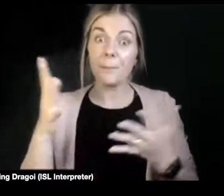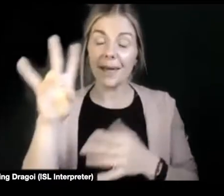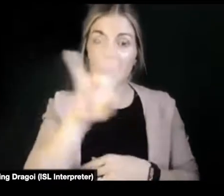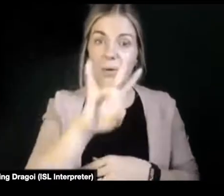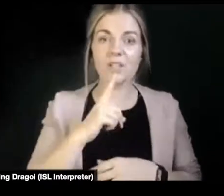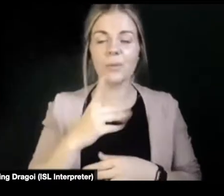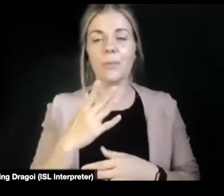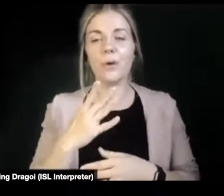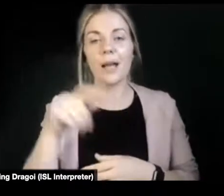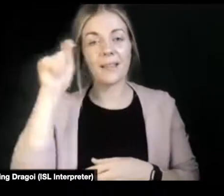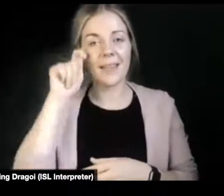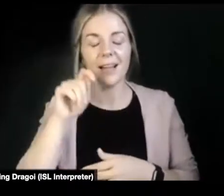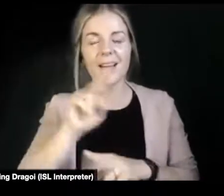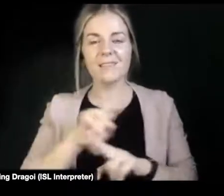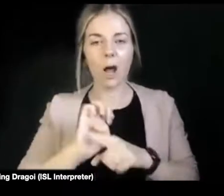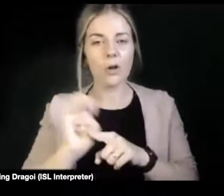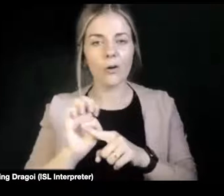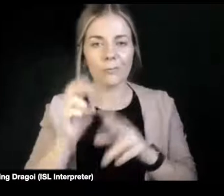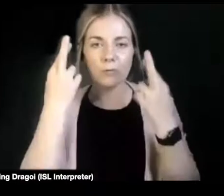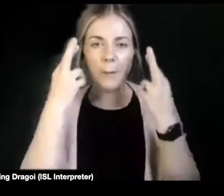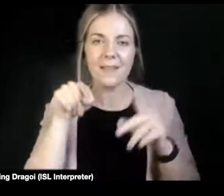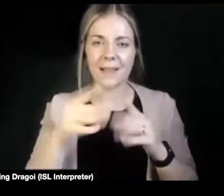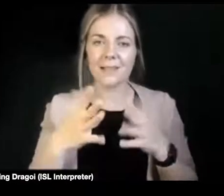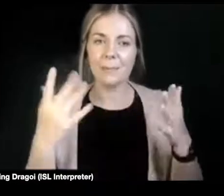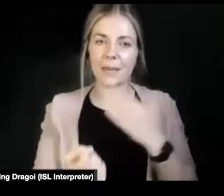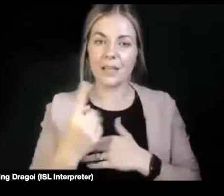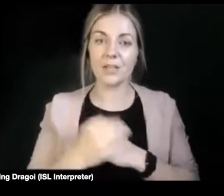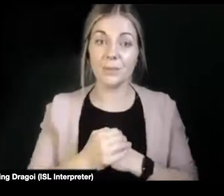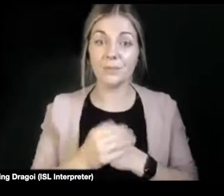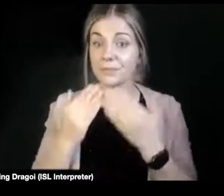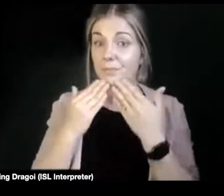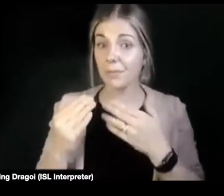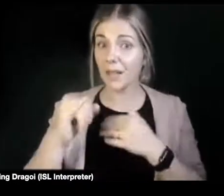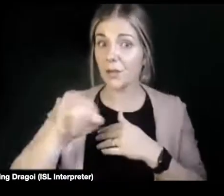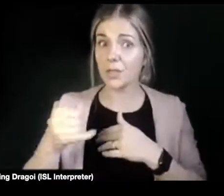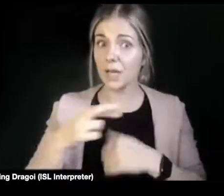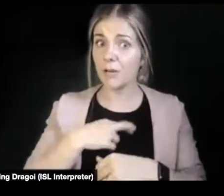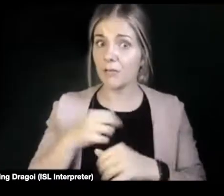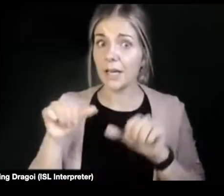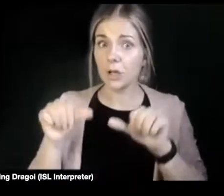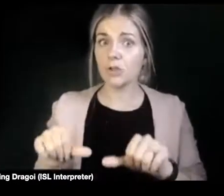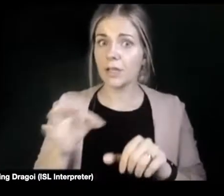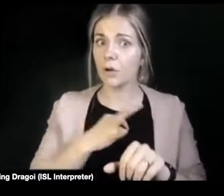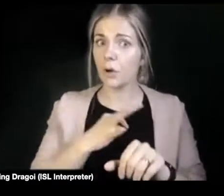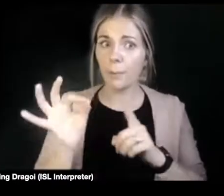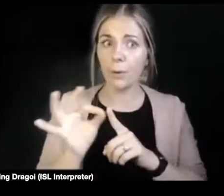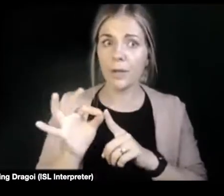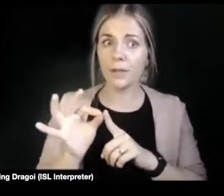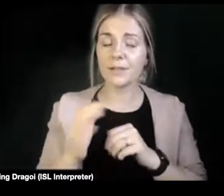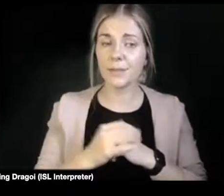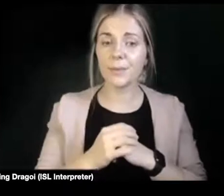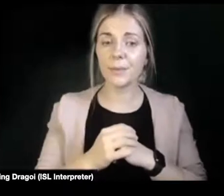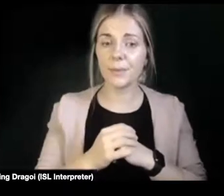representation is a big issue. Thank you. I agree. A really good point. Again, further on from